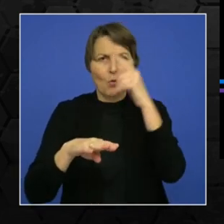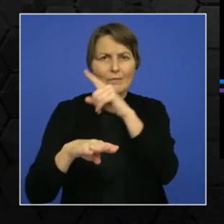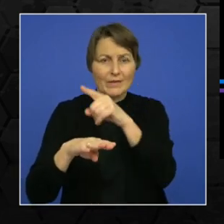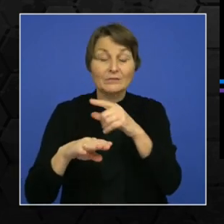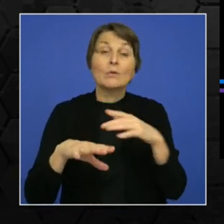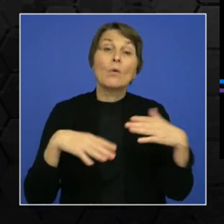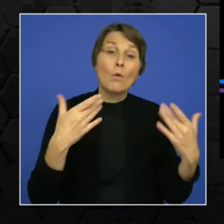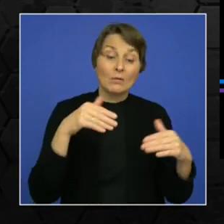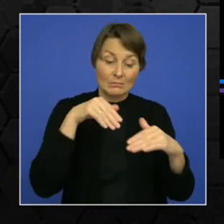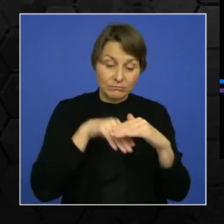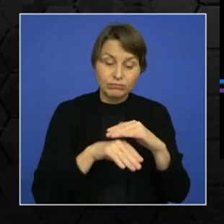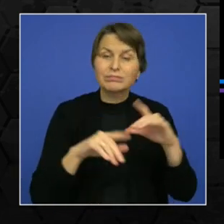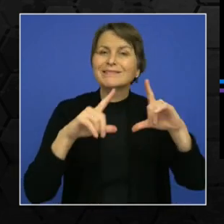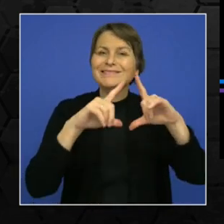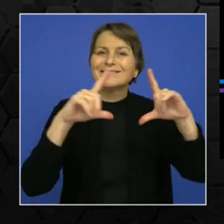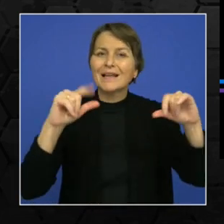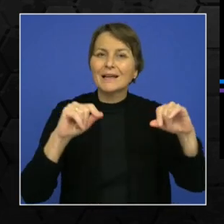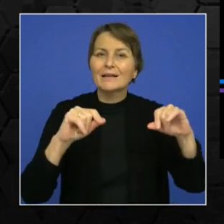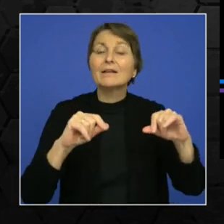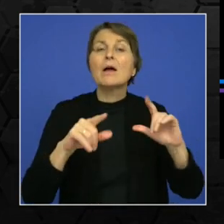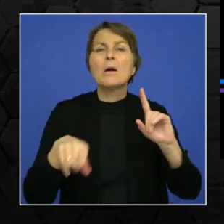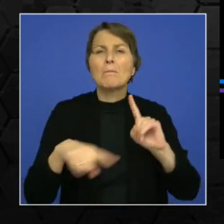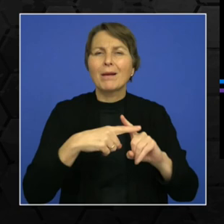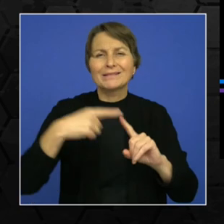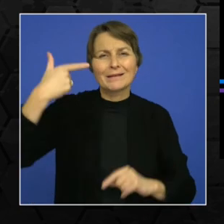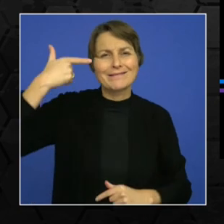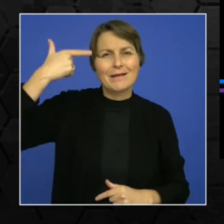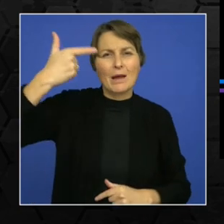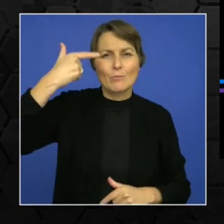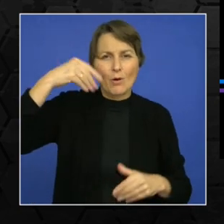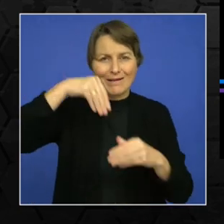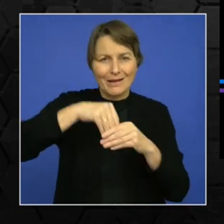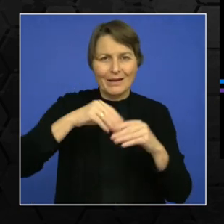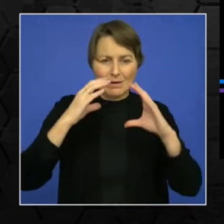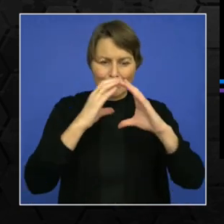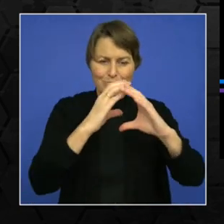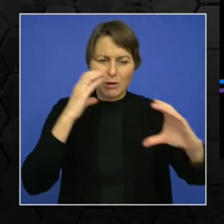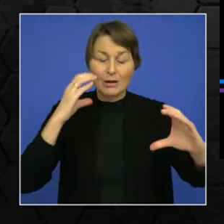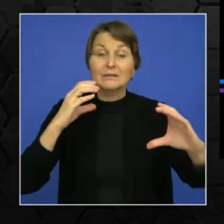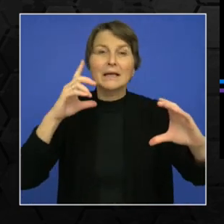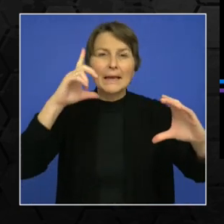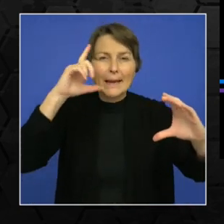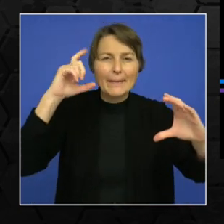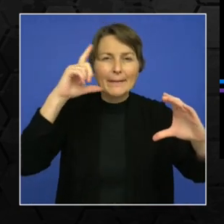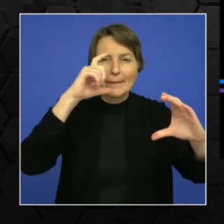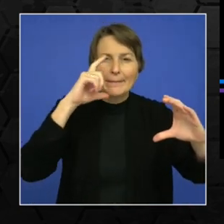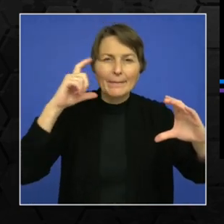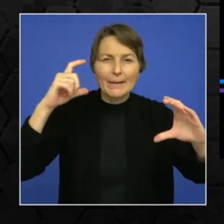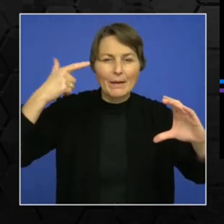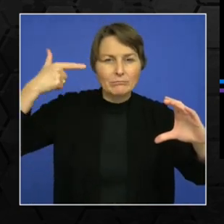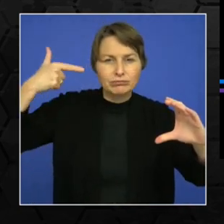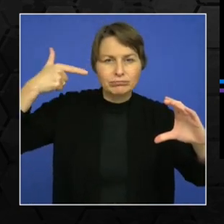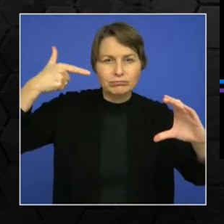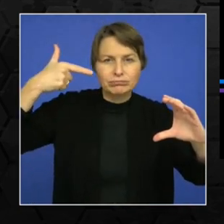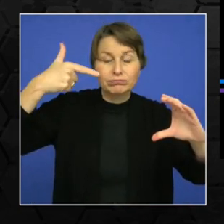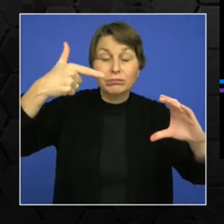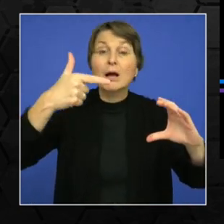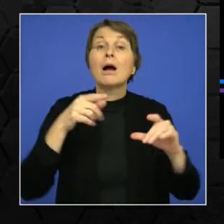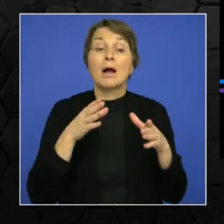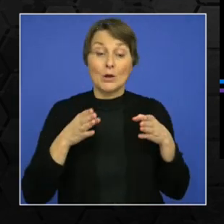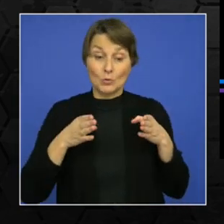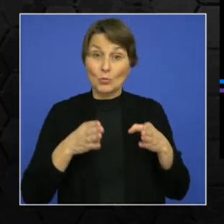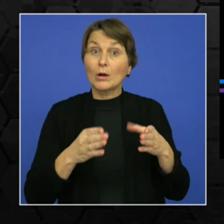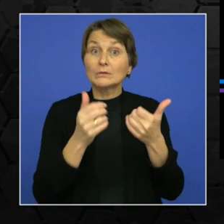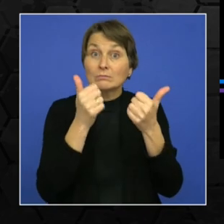well as CCTV controls, which really help in analyzing the images that are clicked and are used to deem whether the roads are safe or not. They are used to